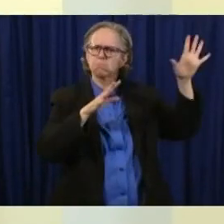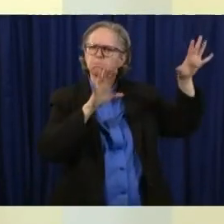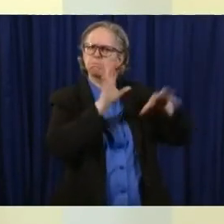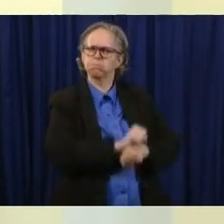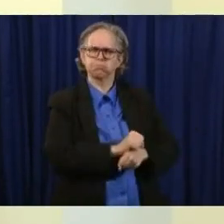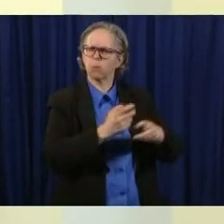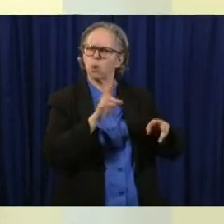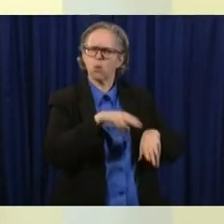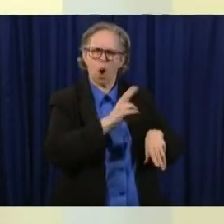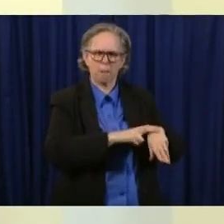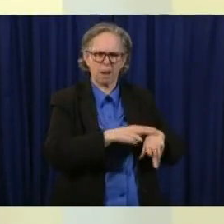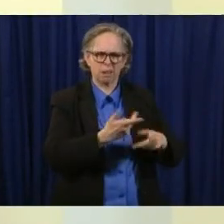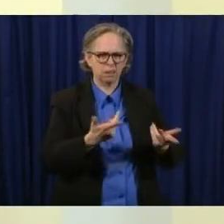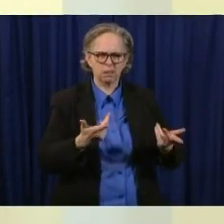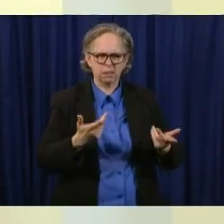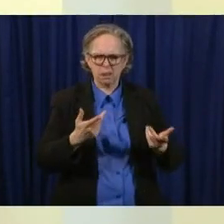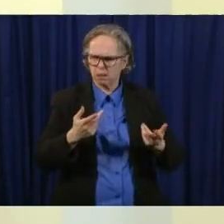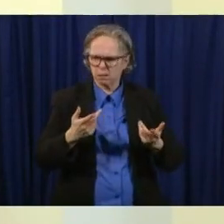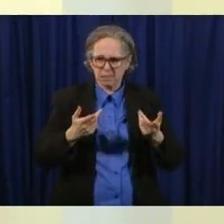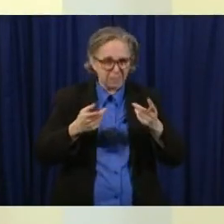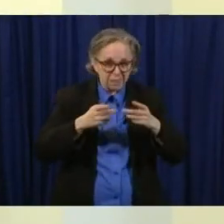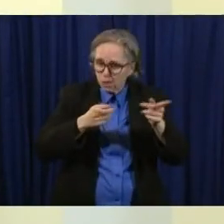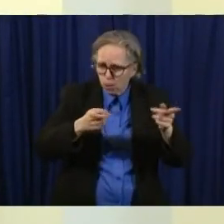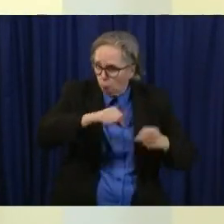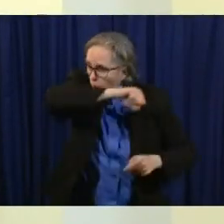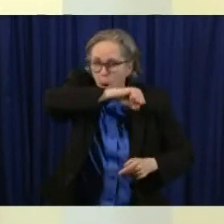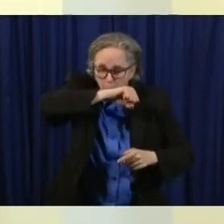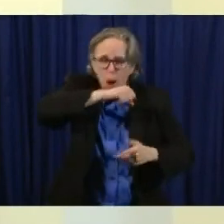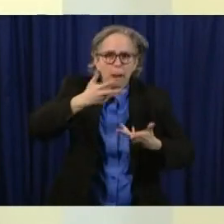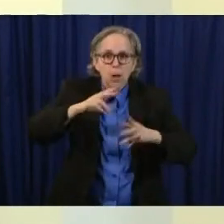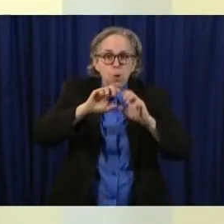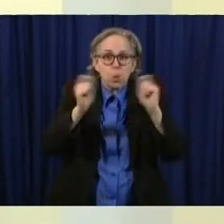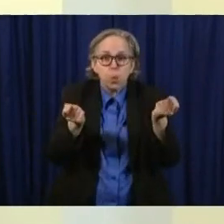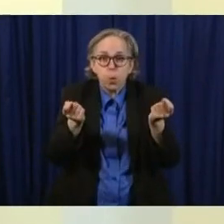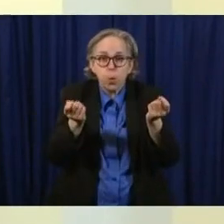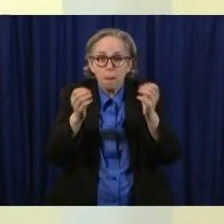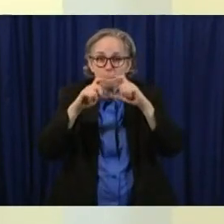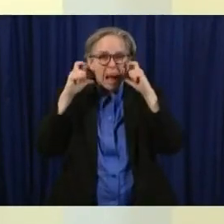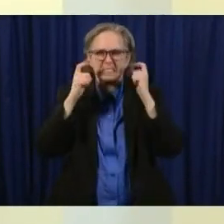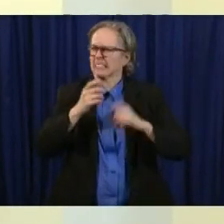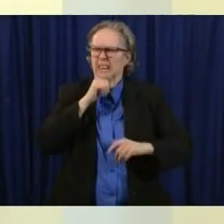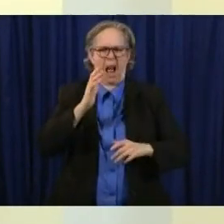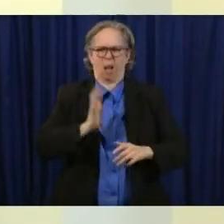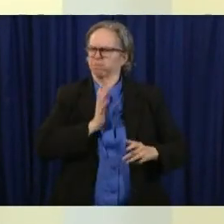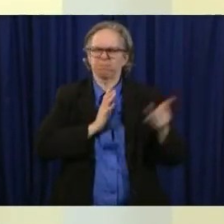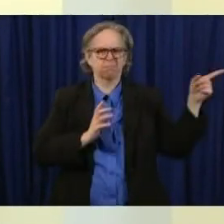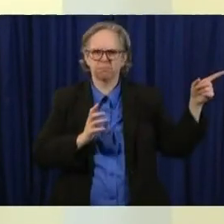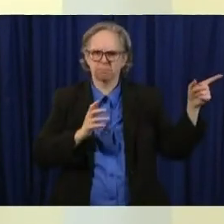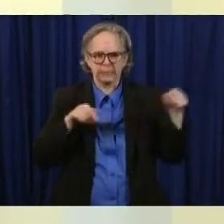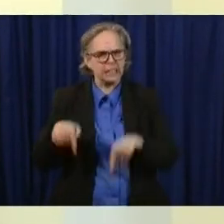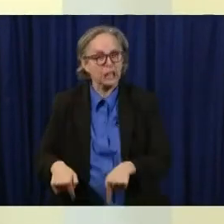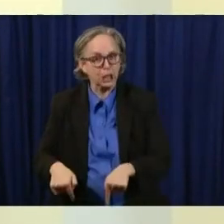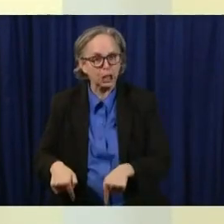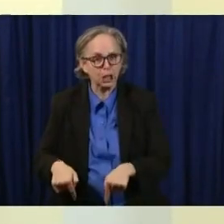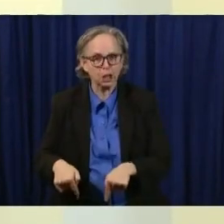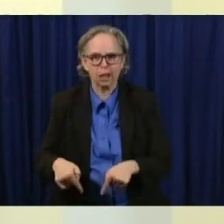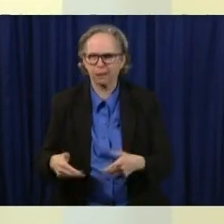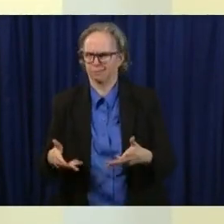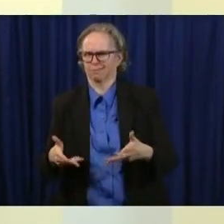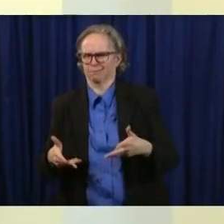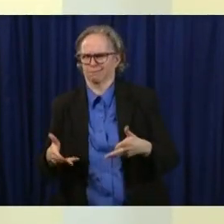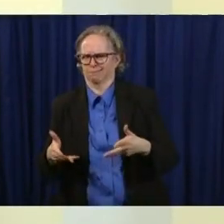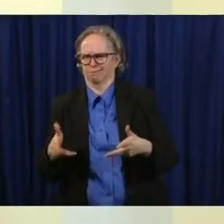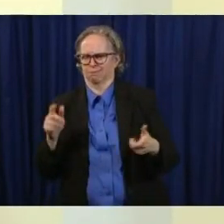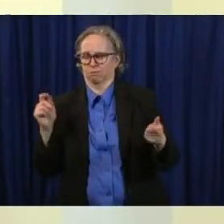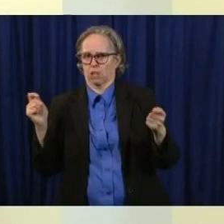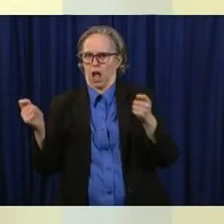we have to get there together as a culture we have to this is a very big behavioral change for us in addition